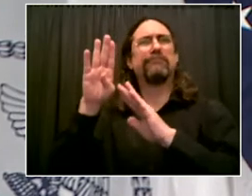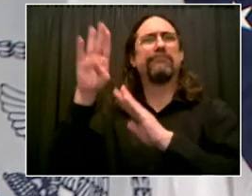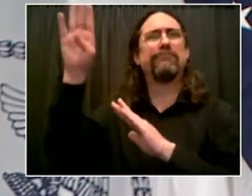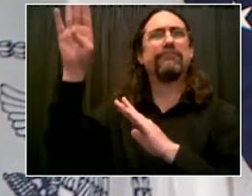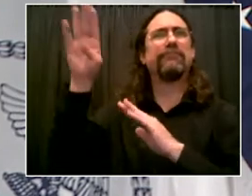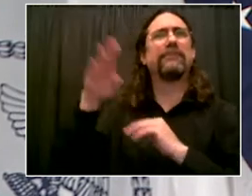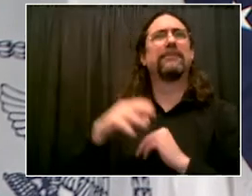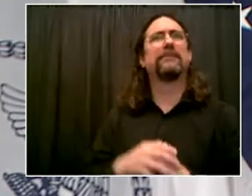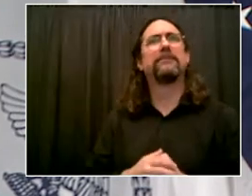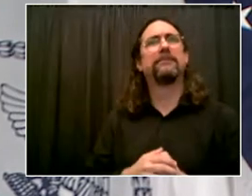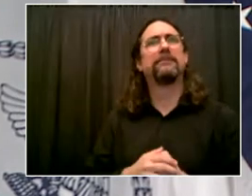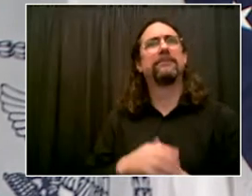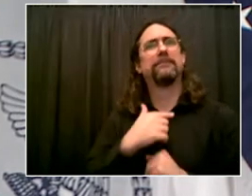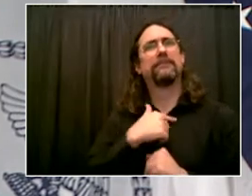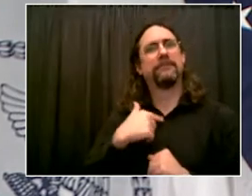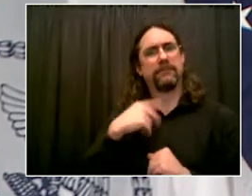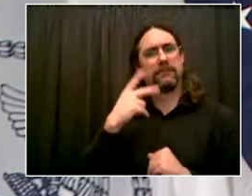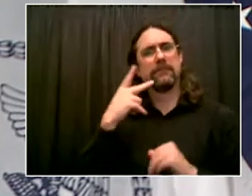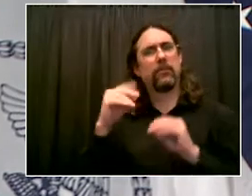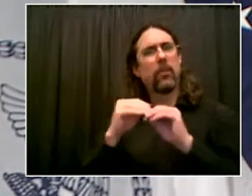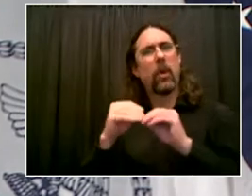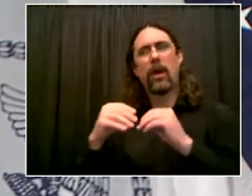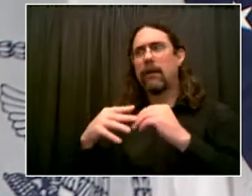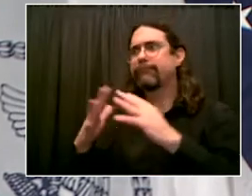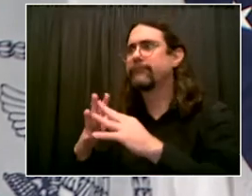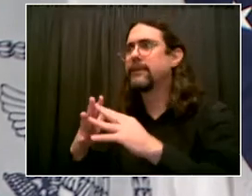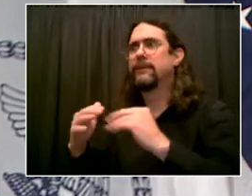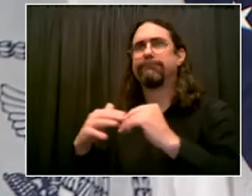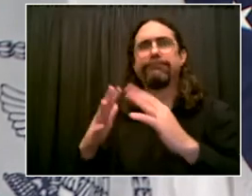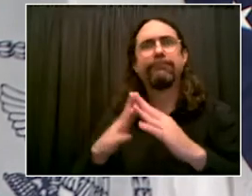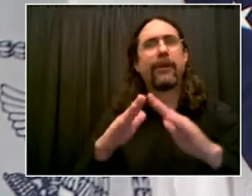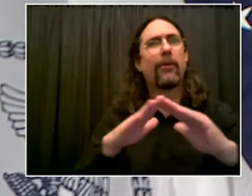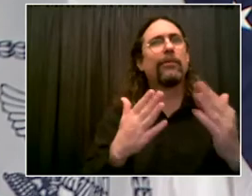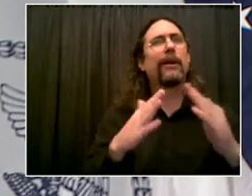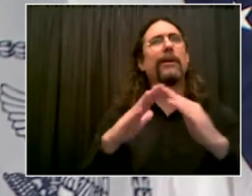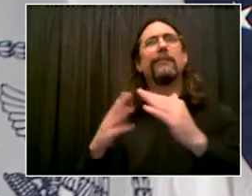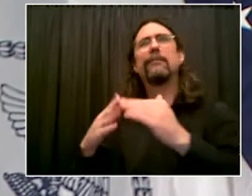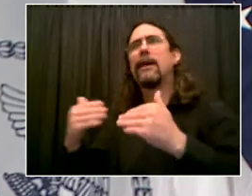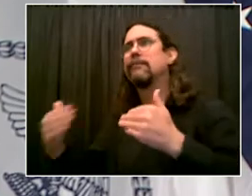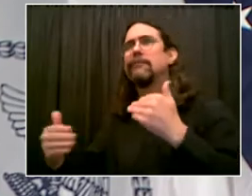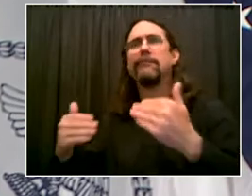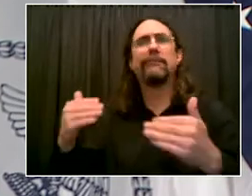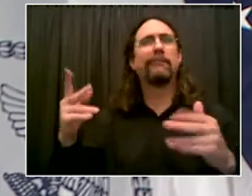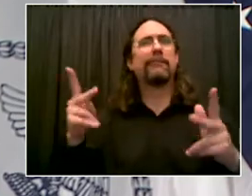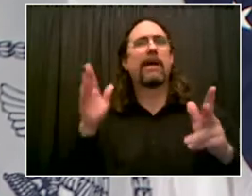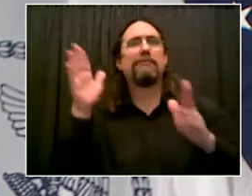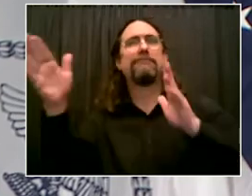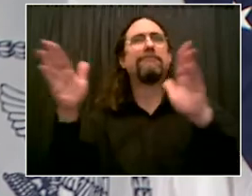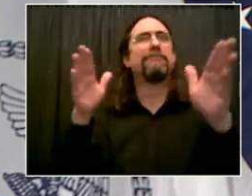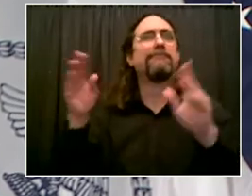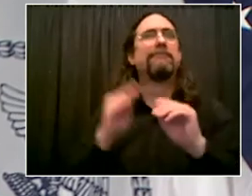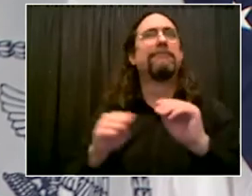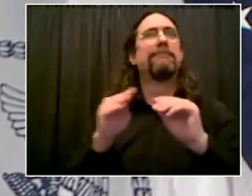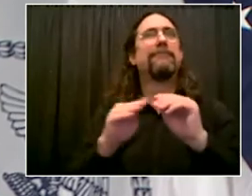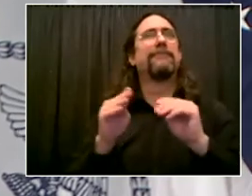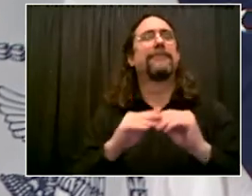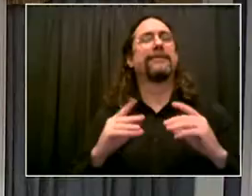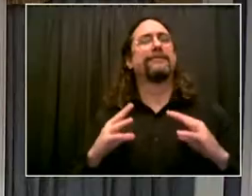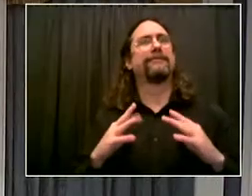do it. It's easy and we're adding these great new incentives. Come on down, get vaccinated. Thank you, everybody.